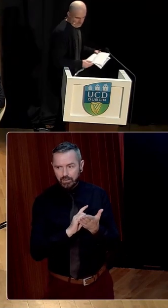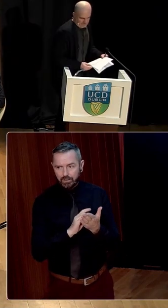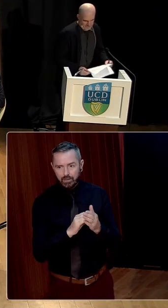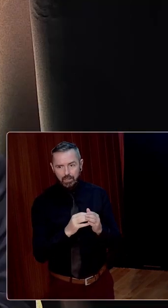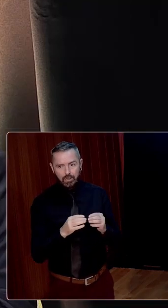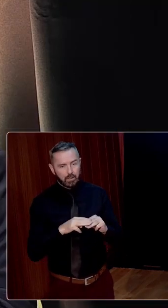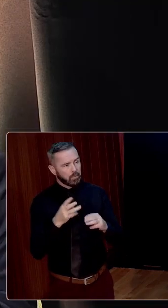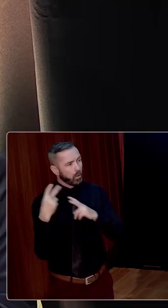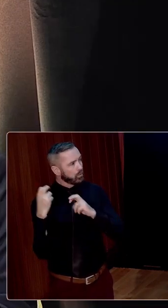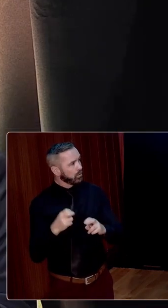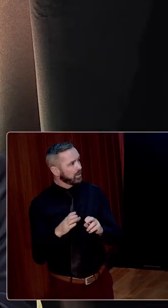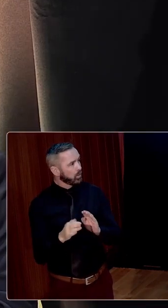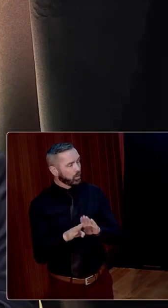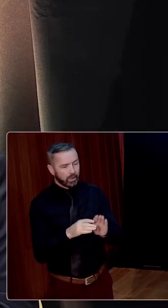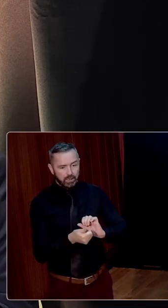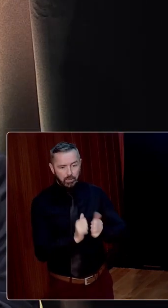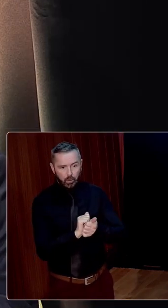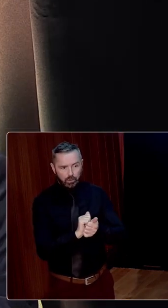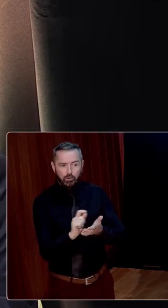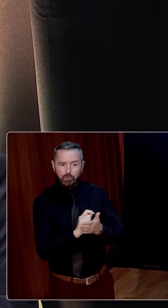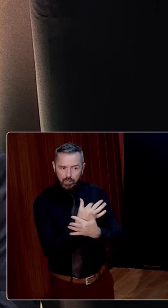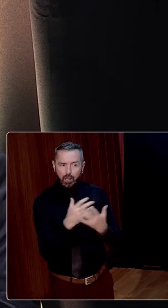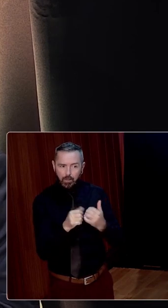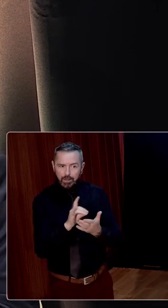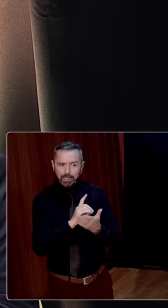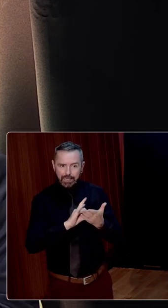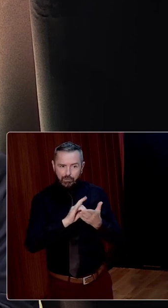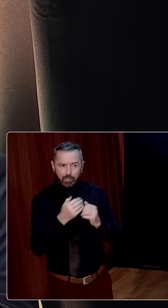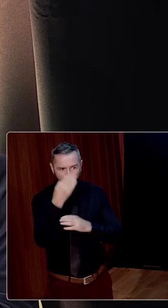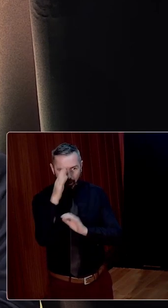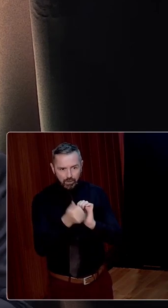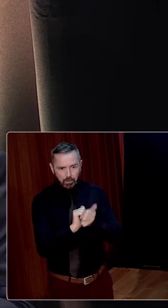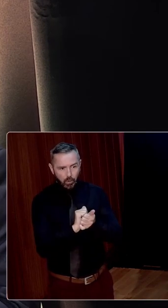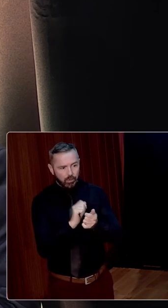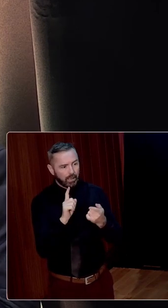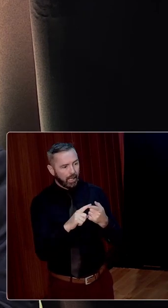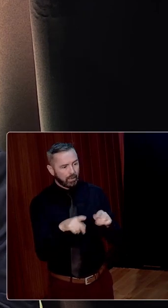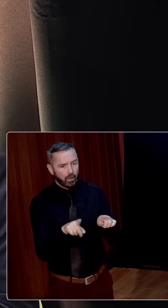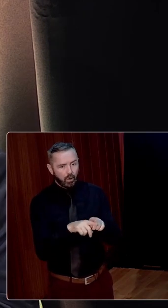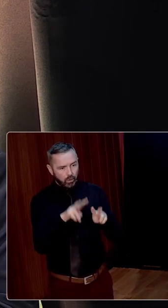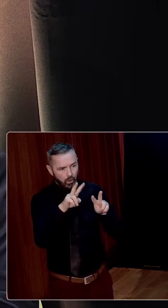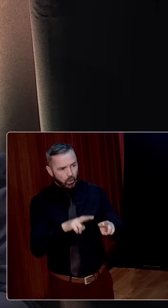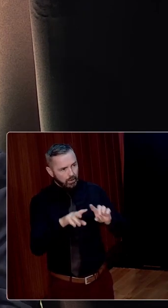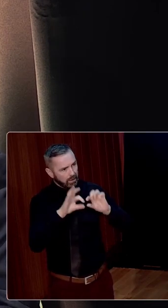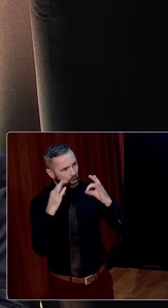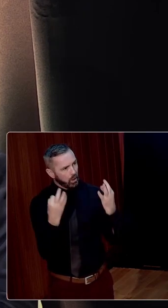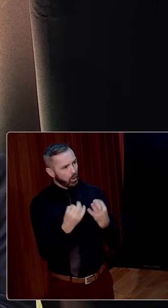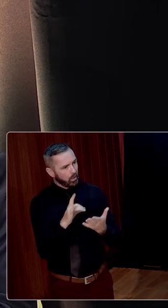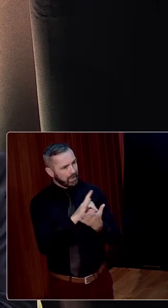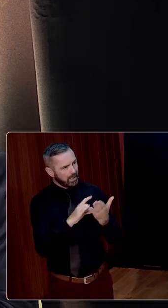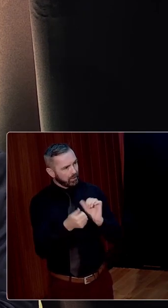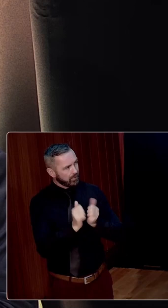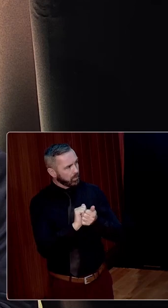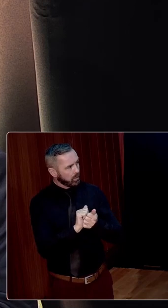research interests lie in the history of sport. He has written extensively on the history of Irish sport and he also has looked at the global history of sport. He's a Fulbright